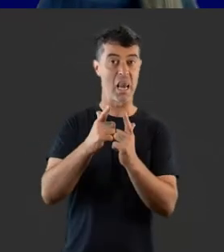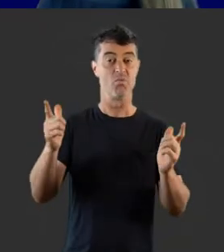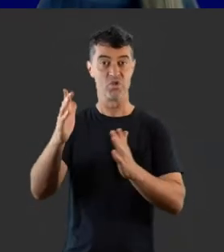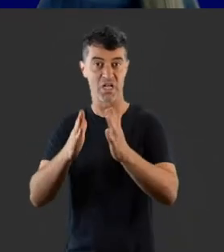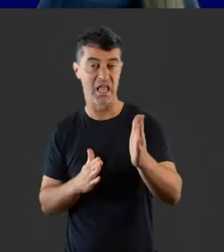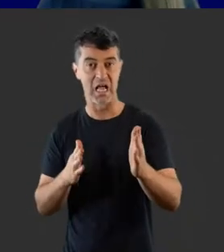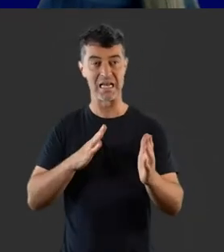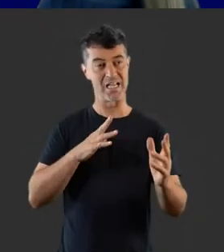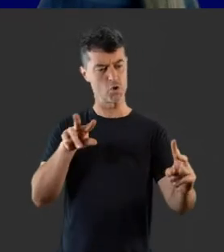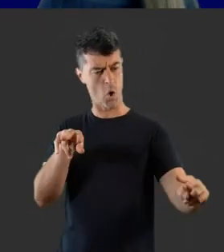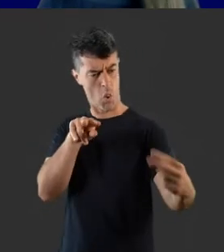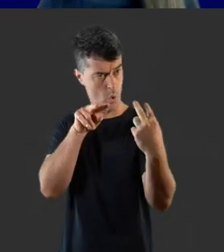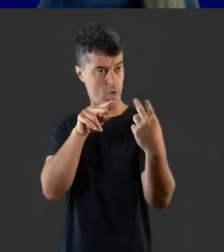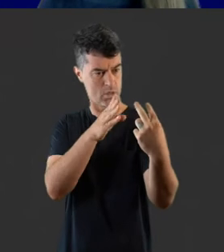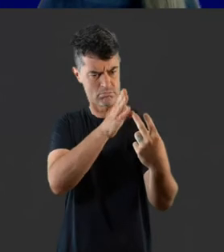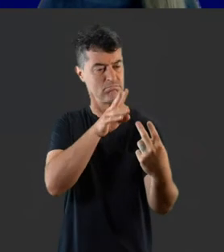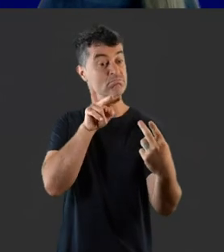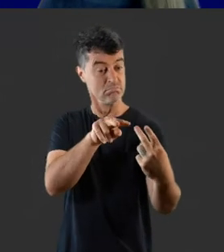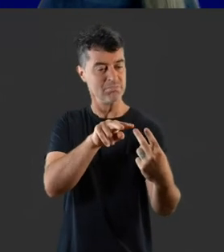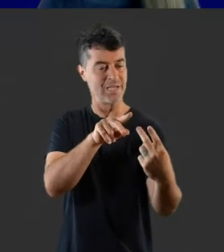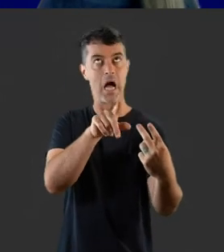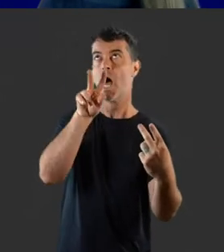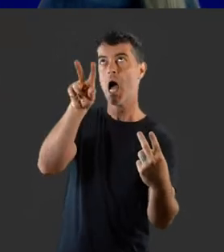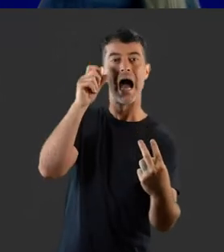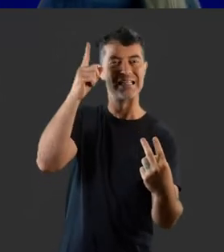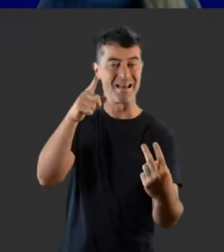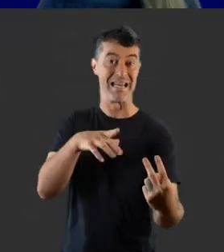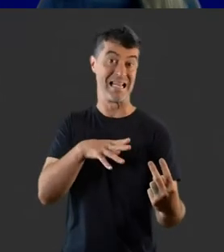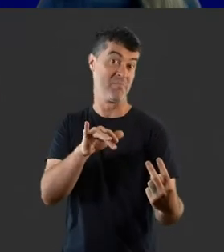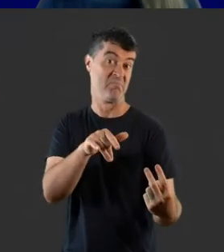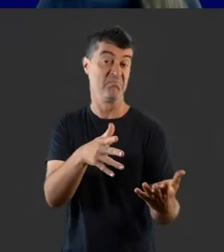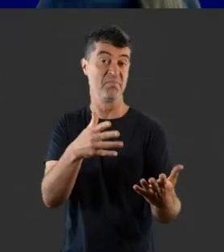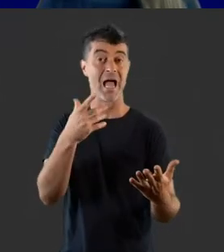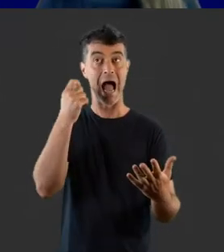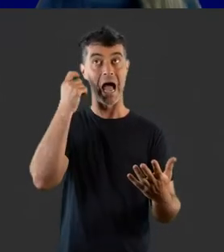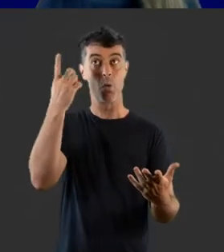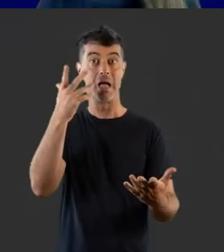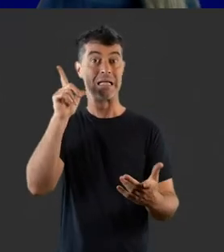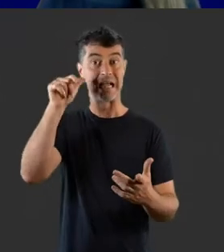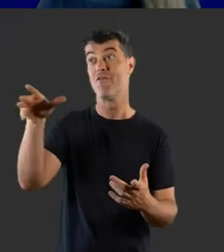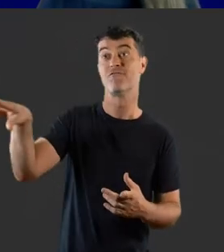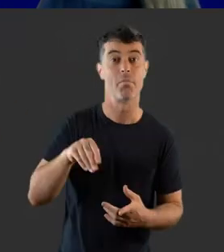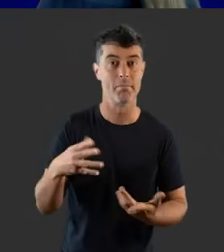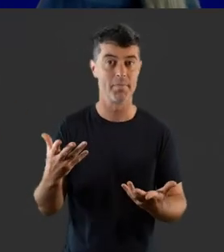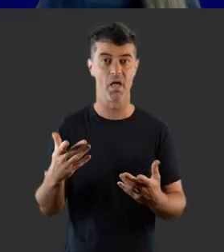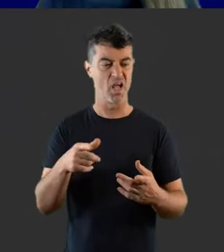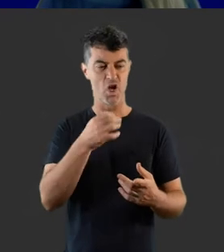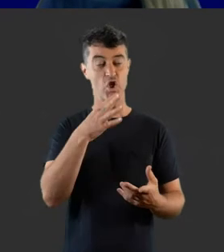need to look directly at the speaker to understand speech, cannot identify where sounds are coming from,